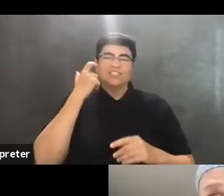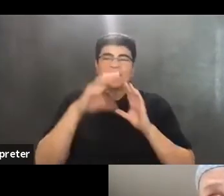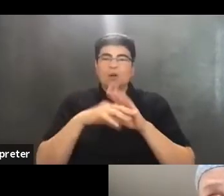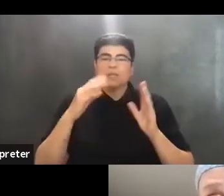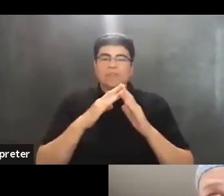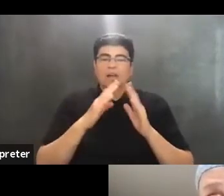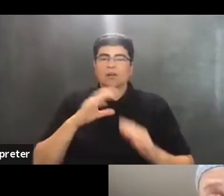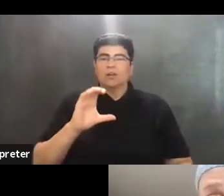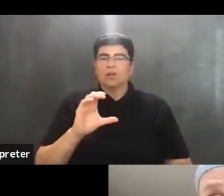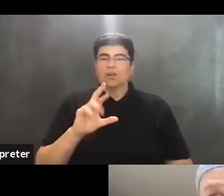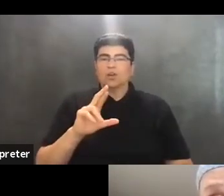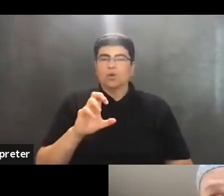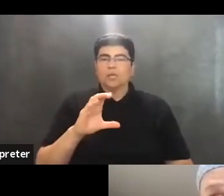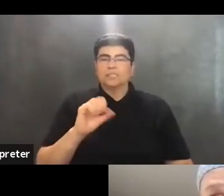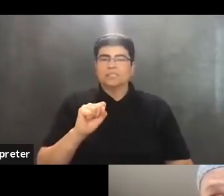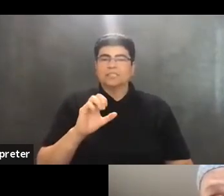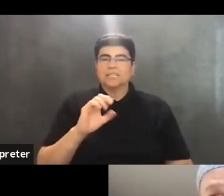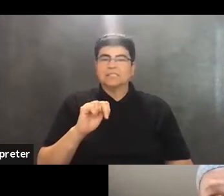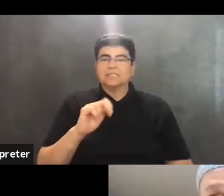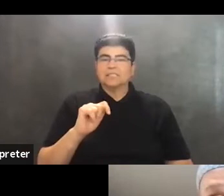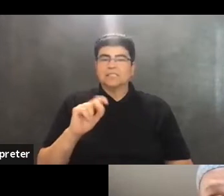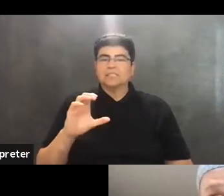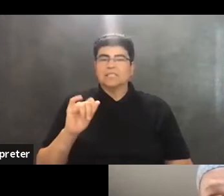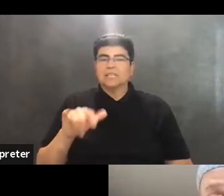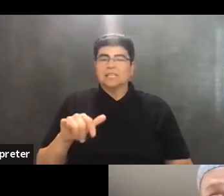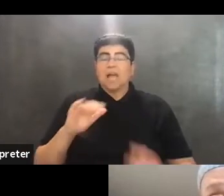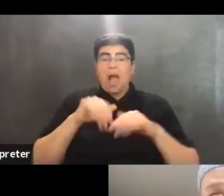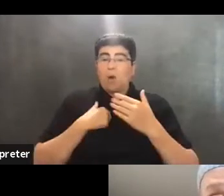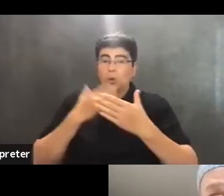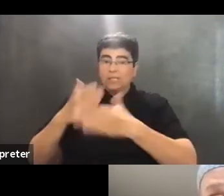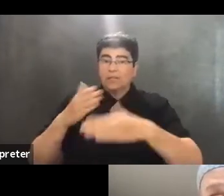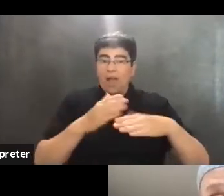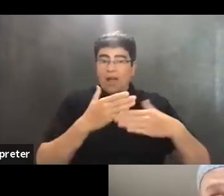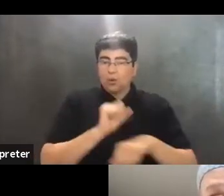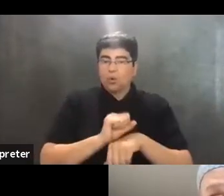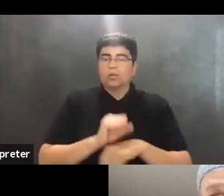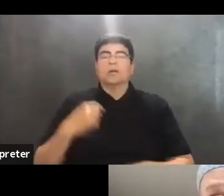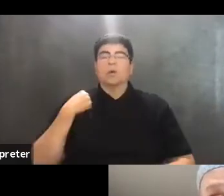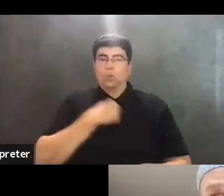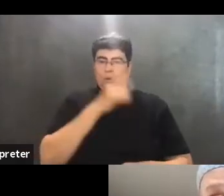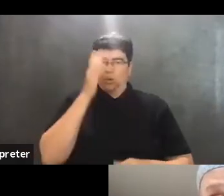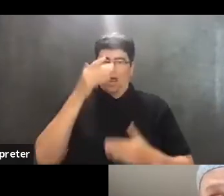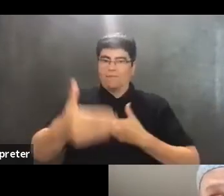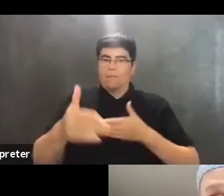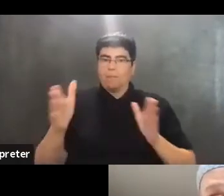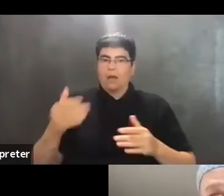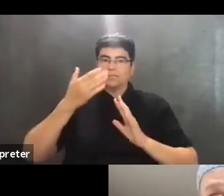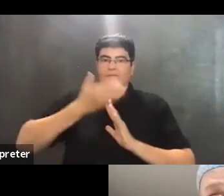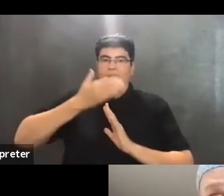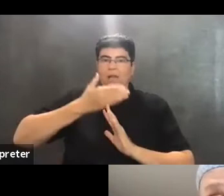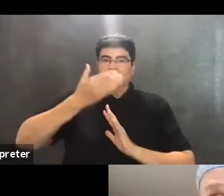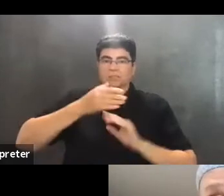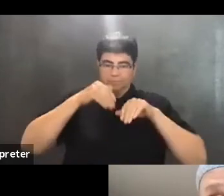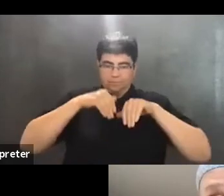Crescent City. And the way we divided the work up was that we would have a box of files for every single